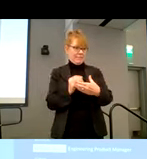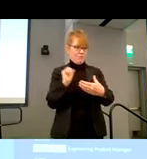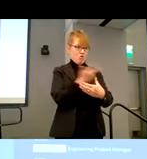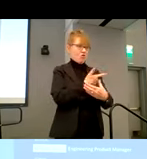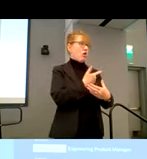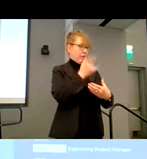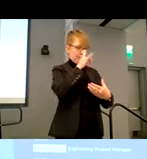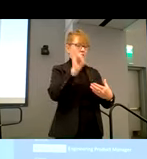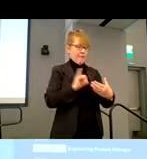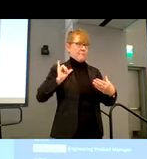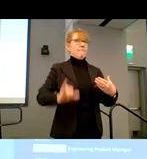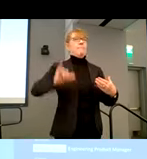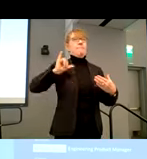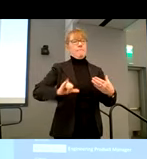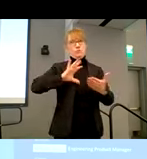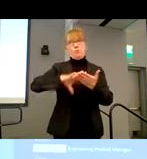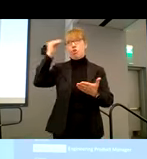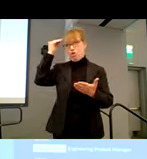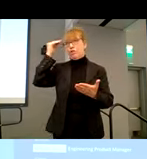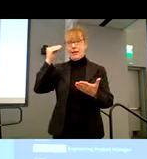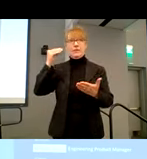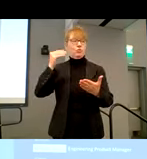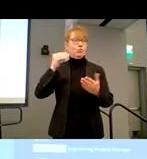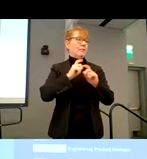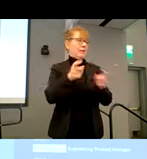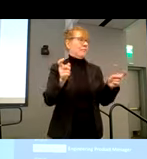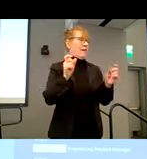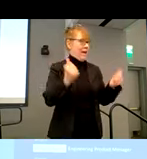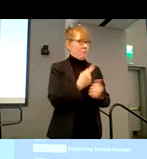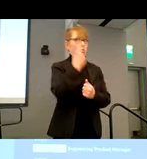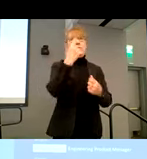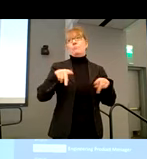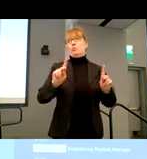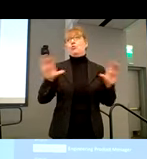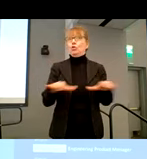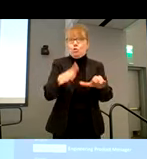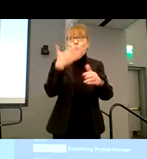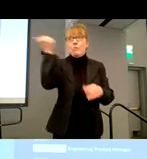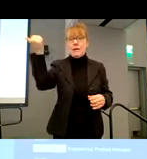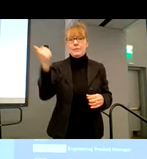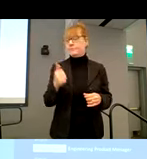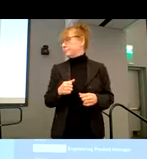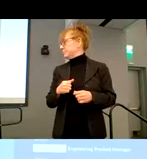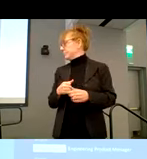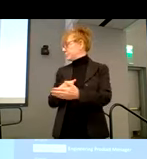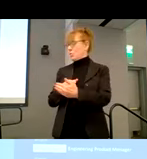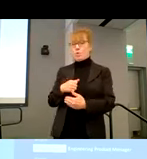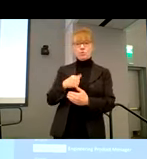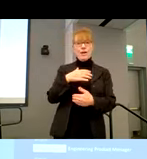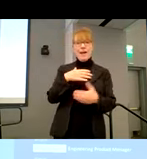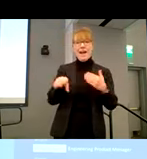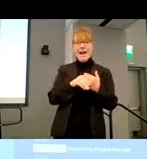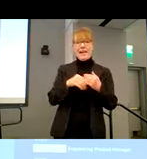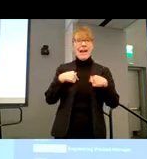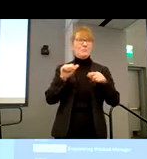features that allow everybody to be their best. And just to add on a couple details in regards to that, cause I do love my examples as a